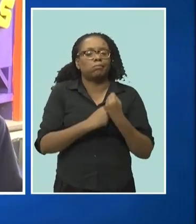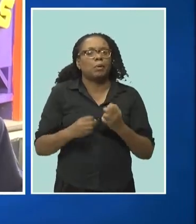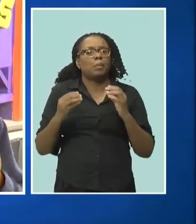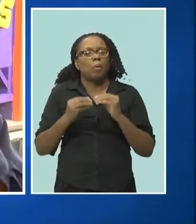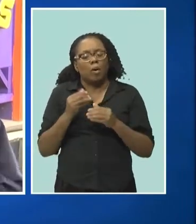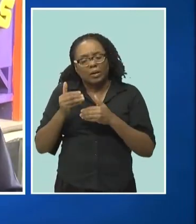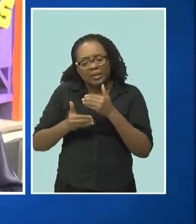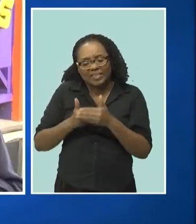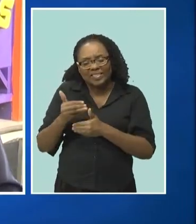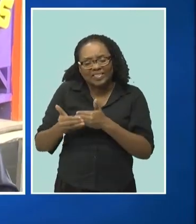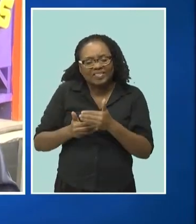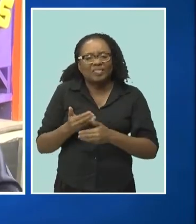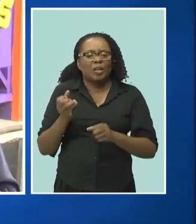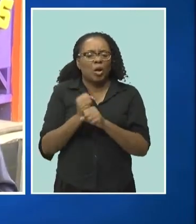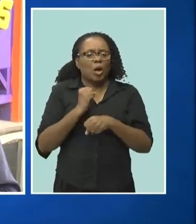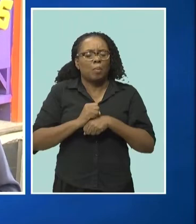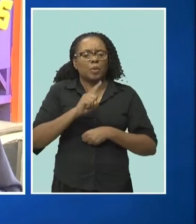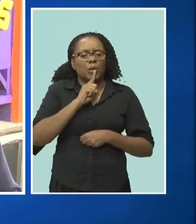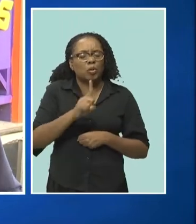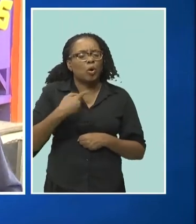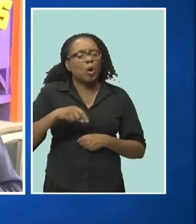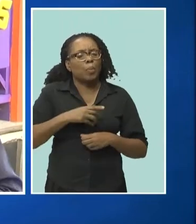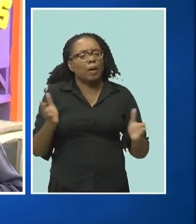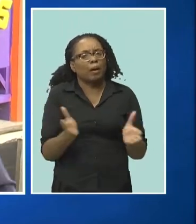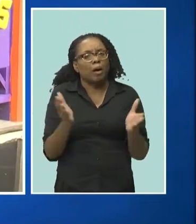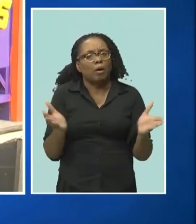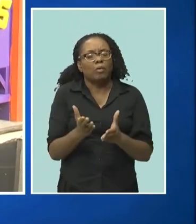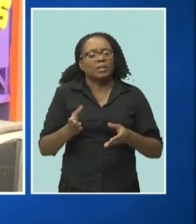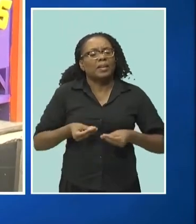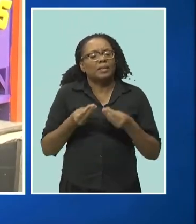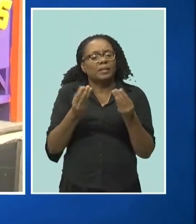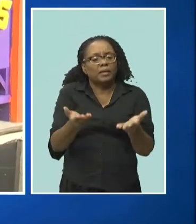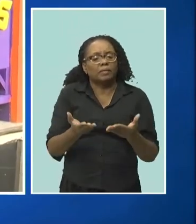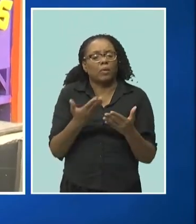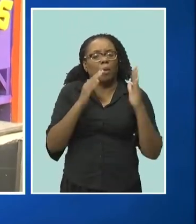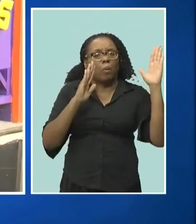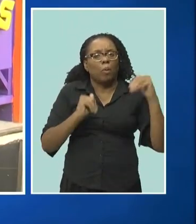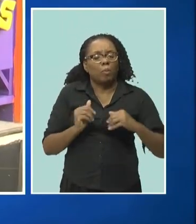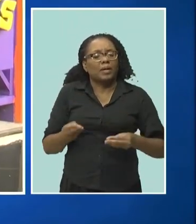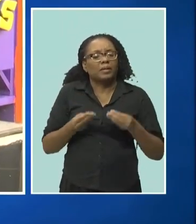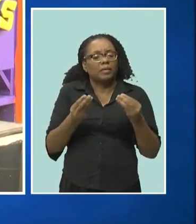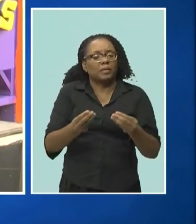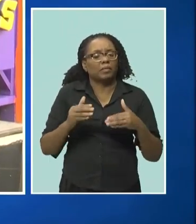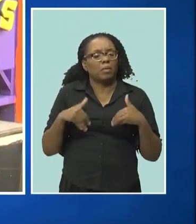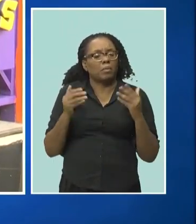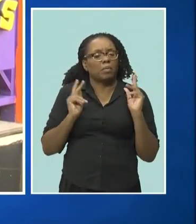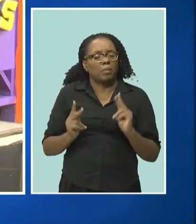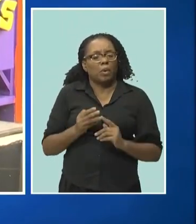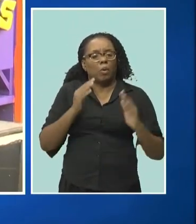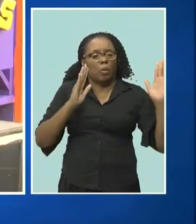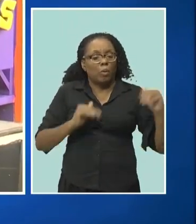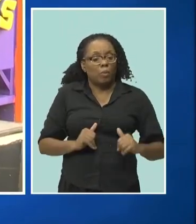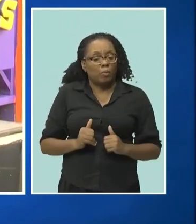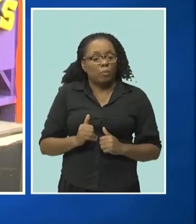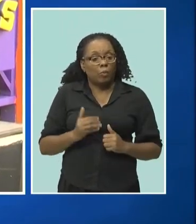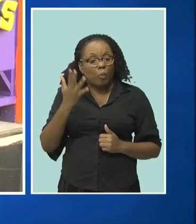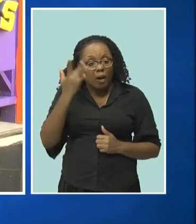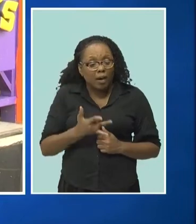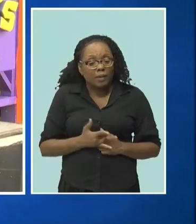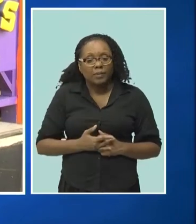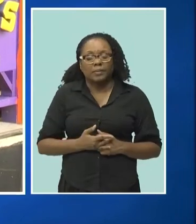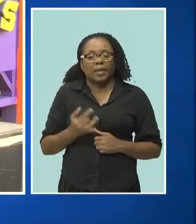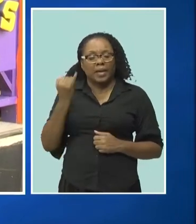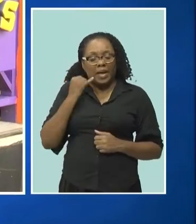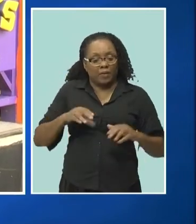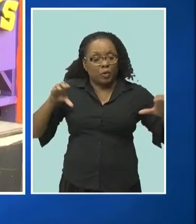nurturing, and making the difference by giving these young people some hope that there is going to be something good coming out of what they do,